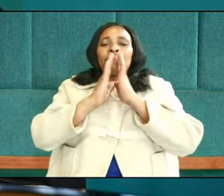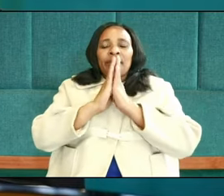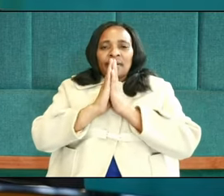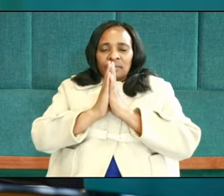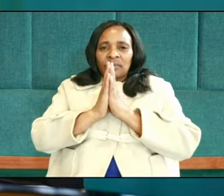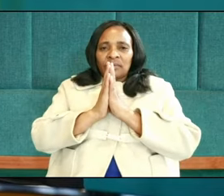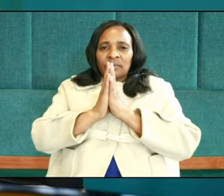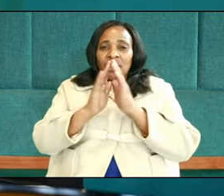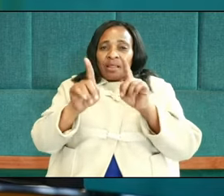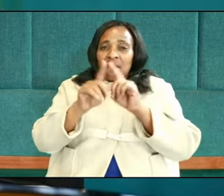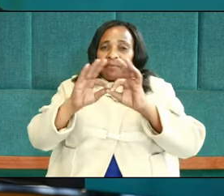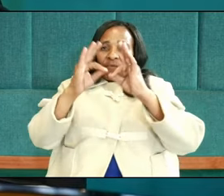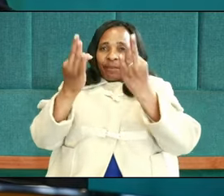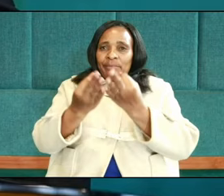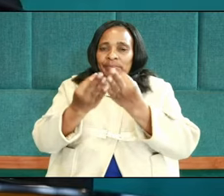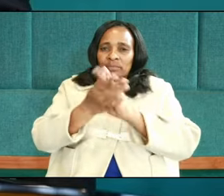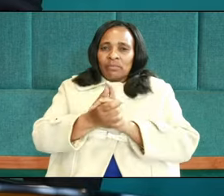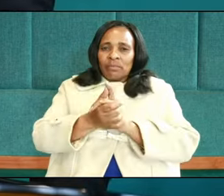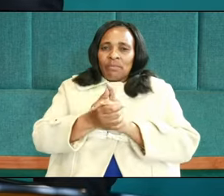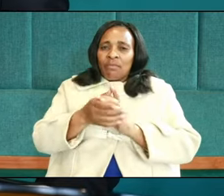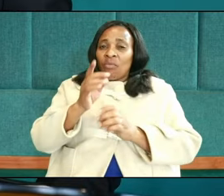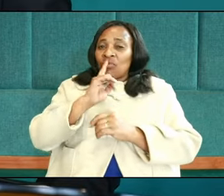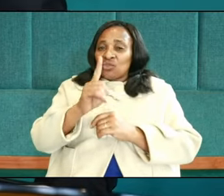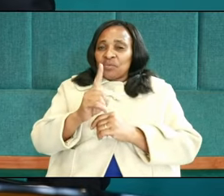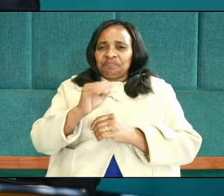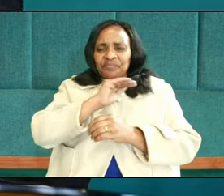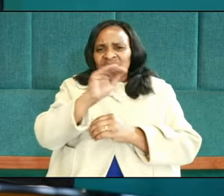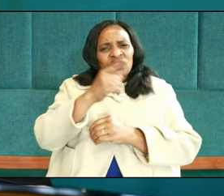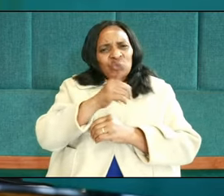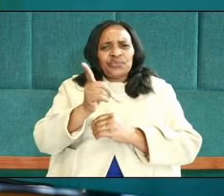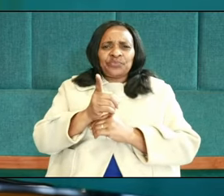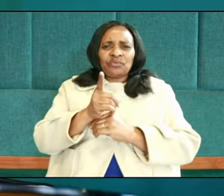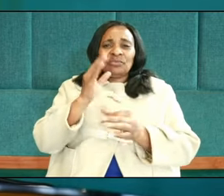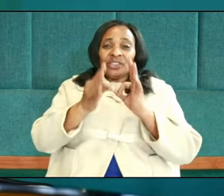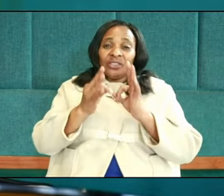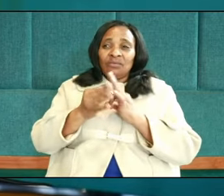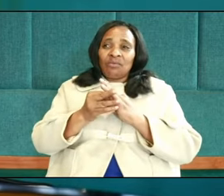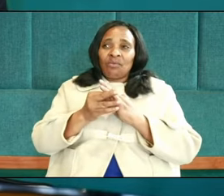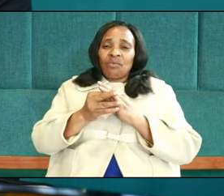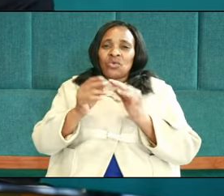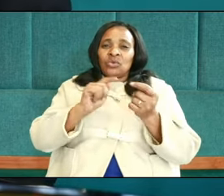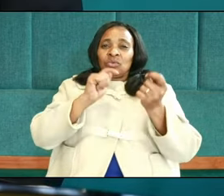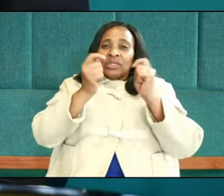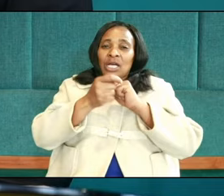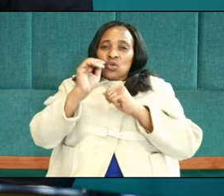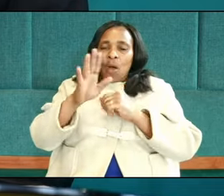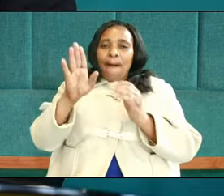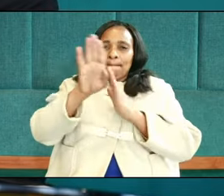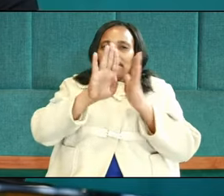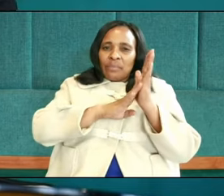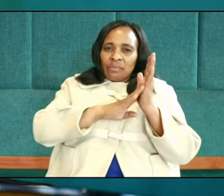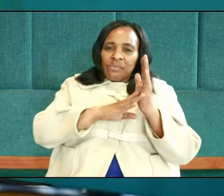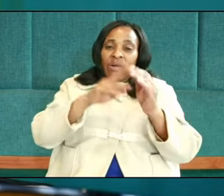as a family. And so, I ask you, if you will, to turn your Bibles to the book